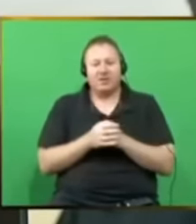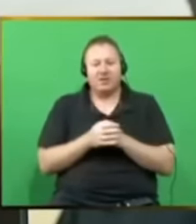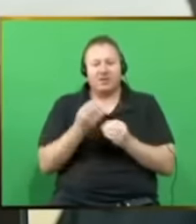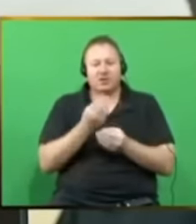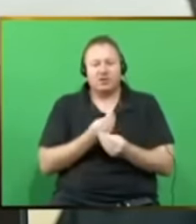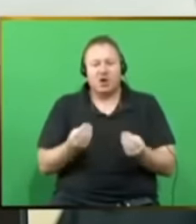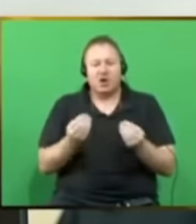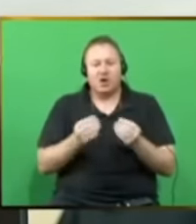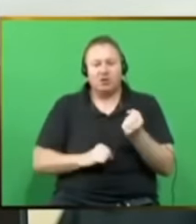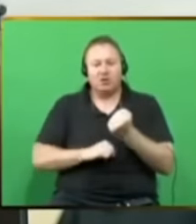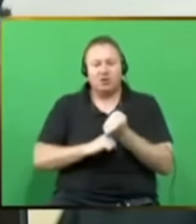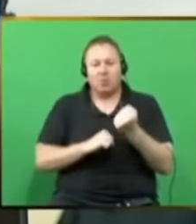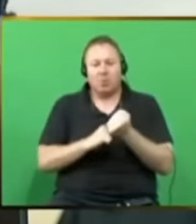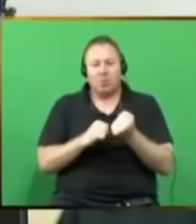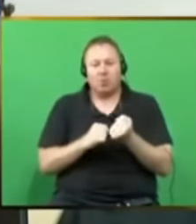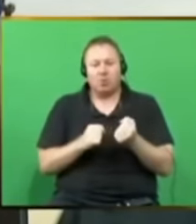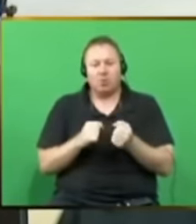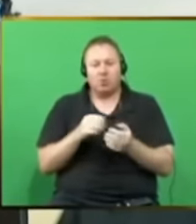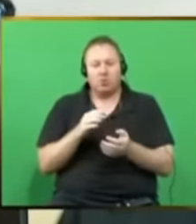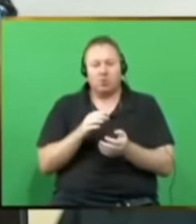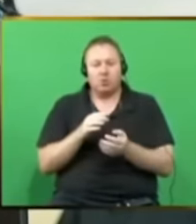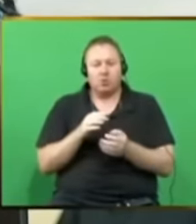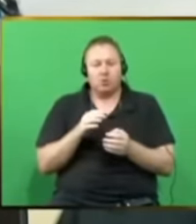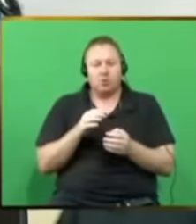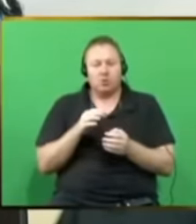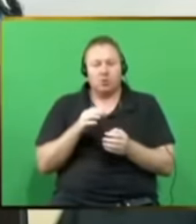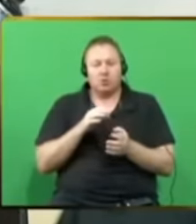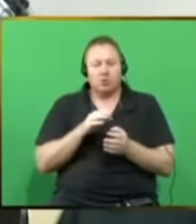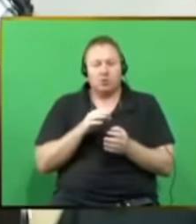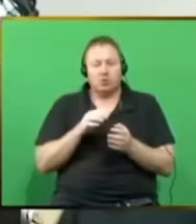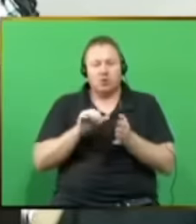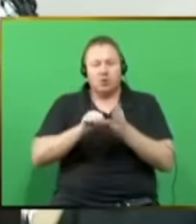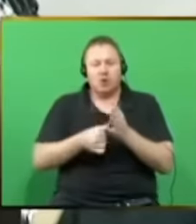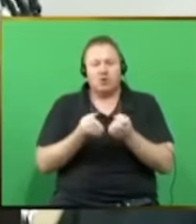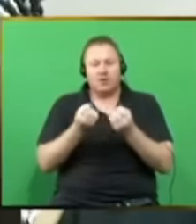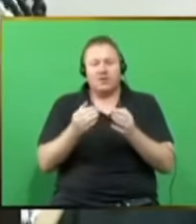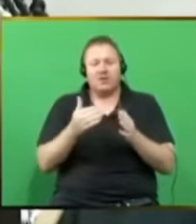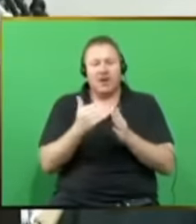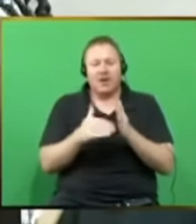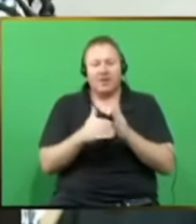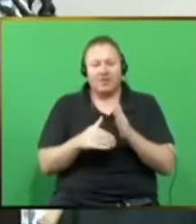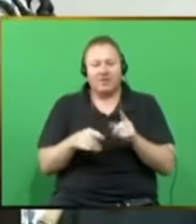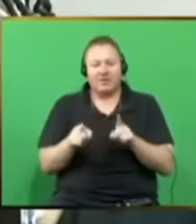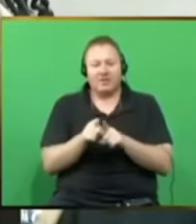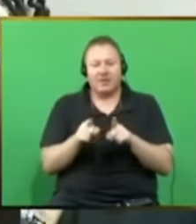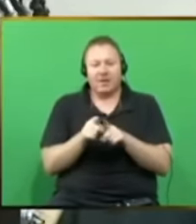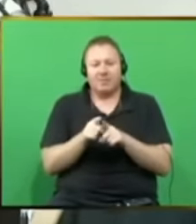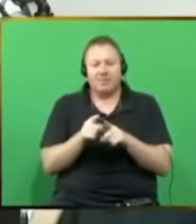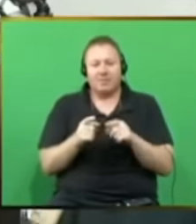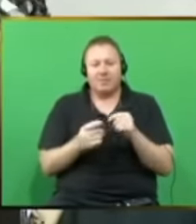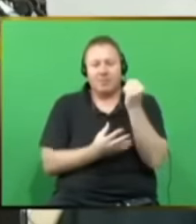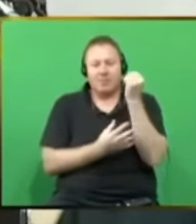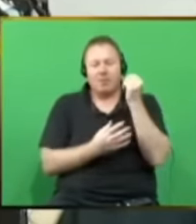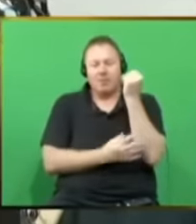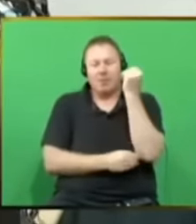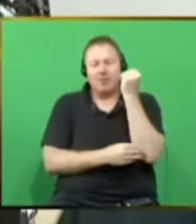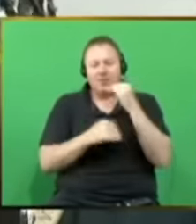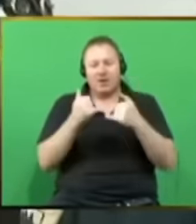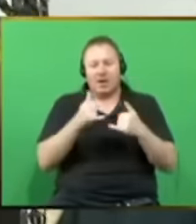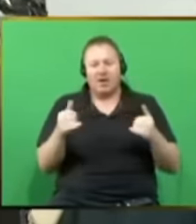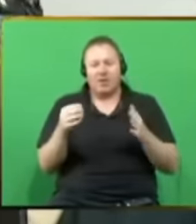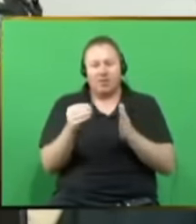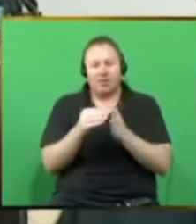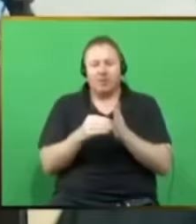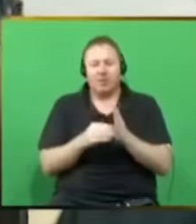grant to the same level as the official poverty line. This child support grant would ensure that it covers